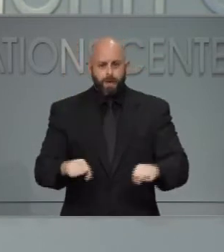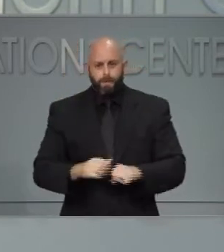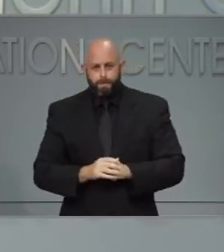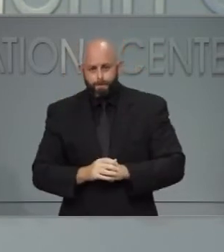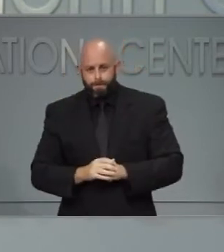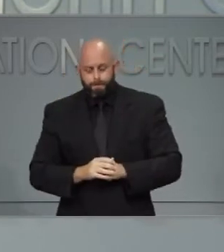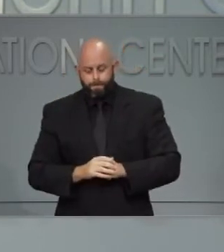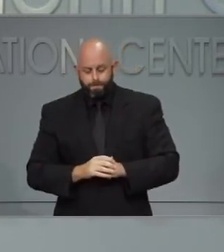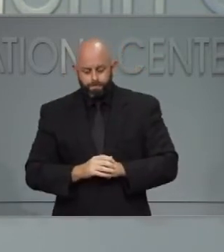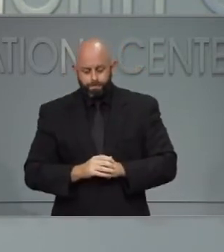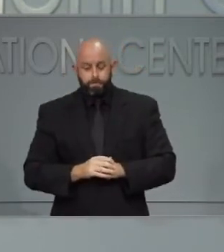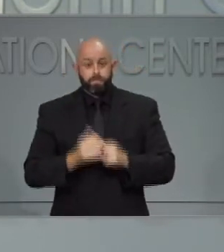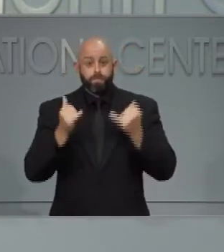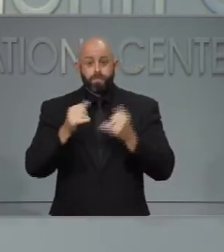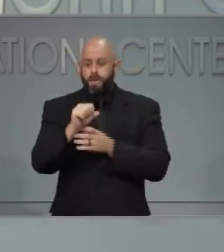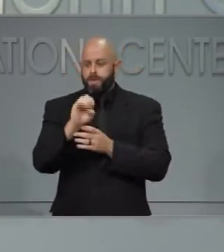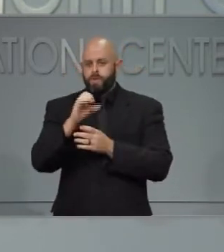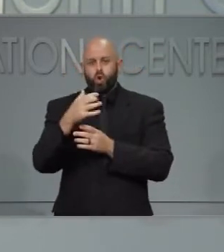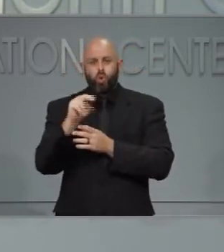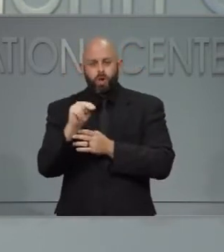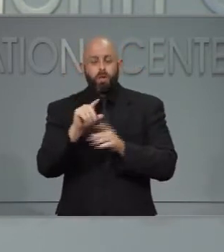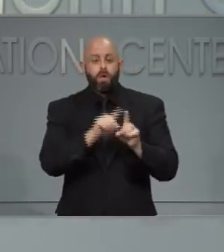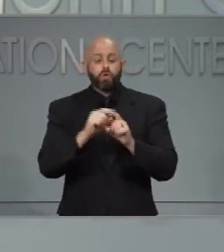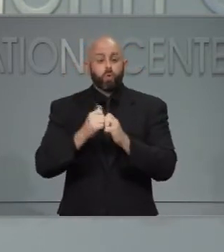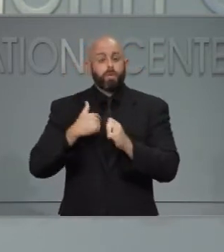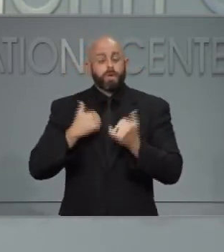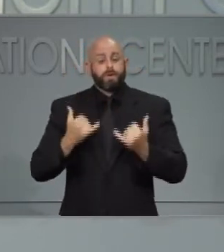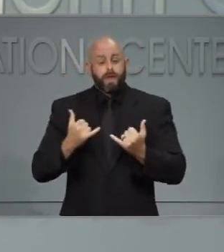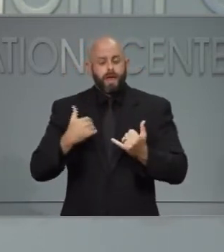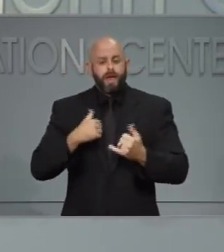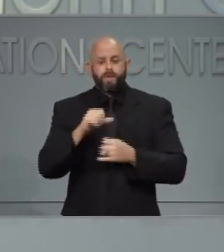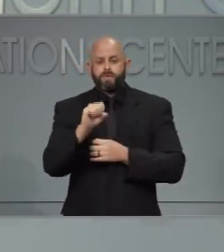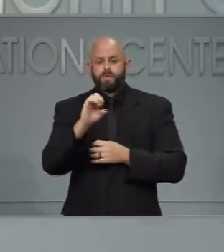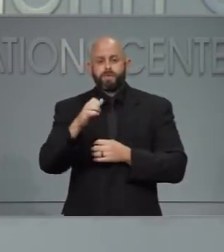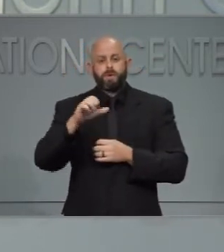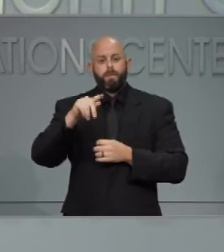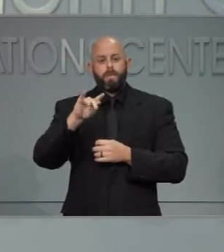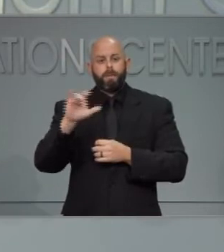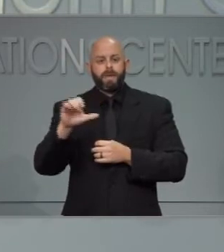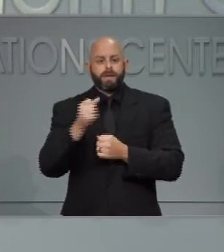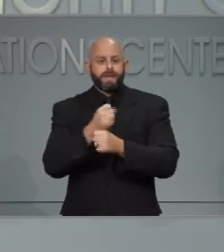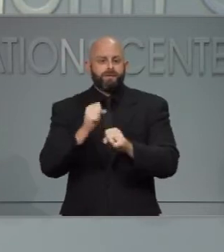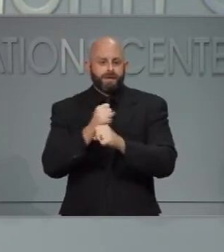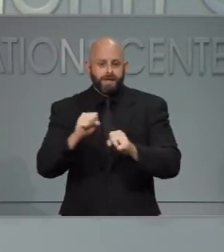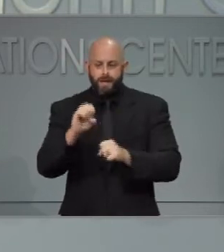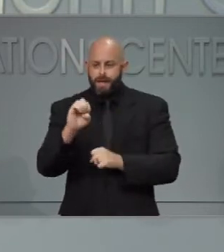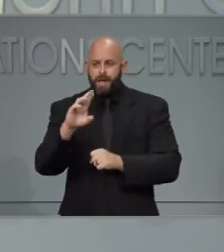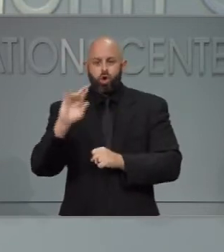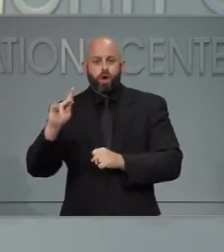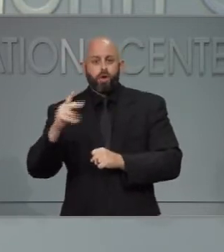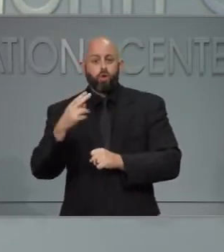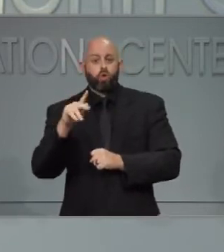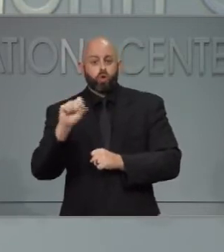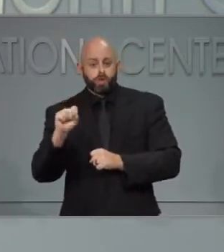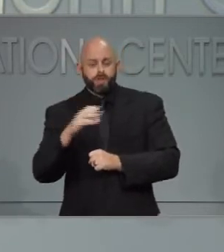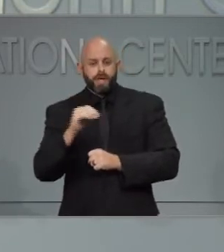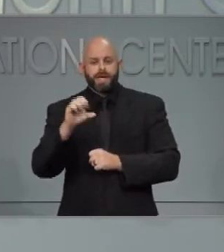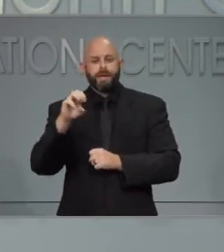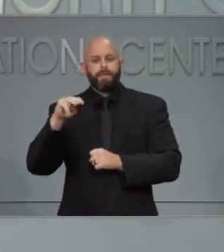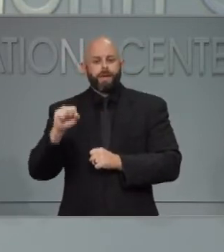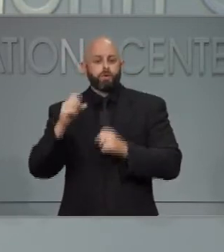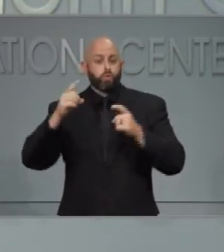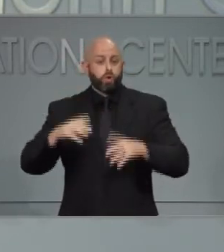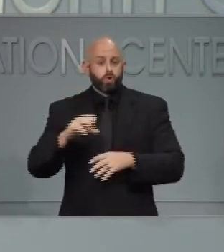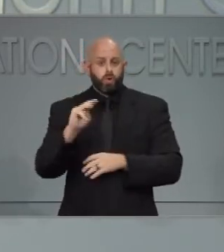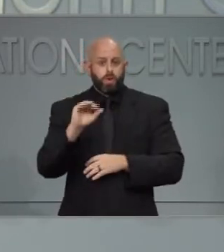Along with Secretary Cohen, also with me today is our Secretary of Public Safety, Eric Hooks, and our Emergency Management Director, Mike